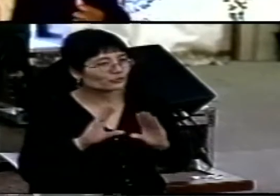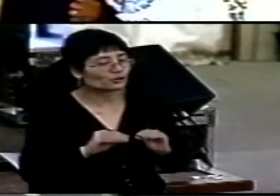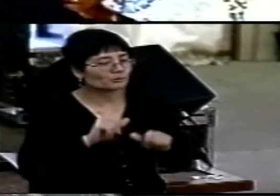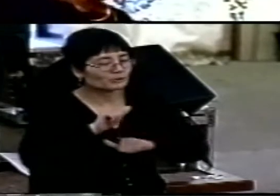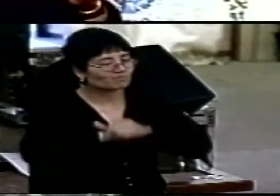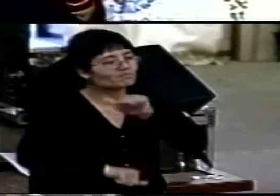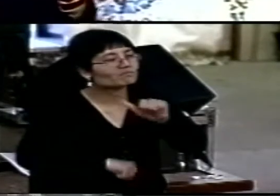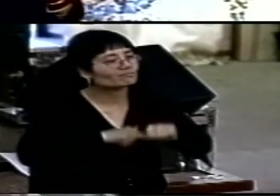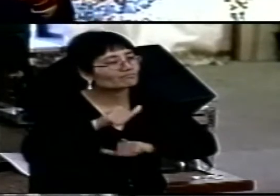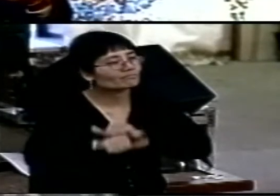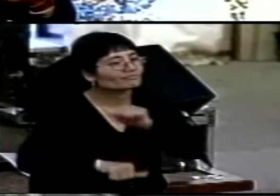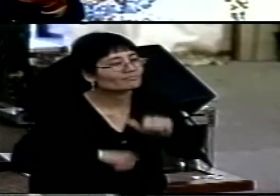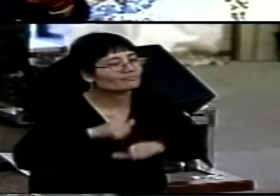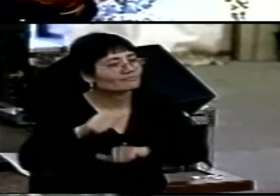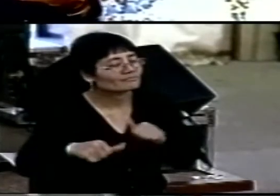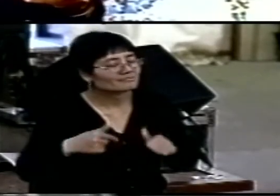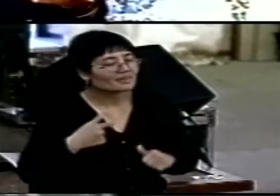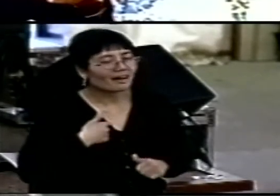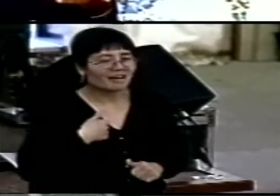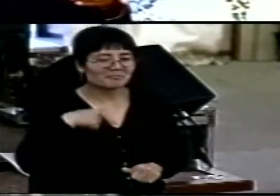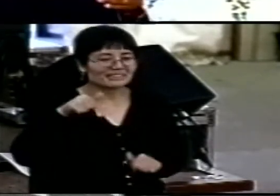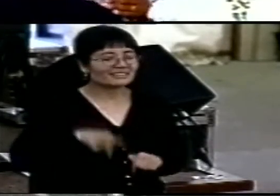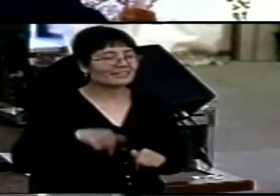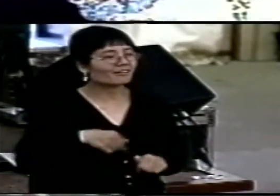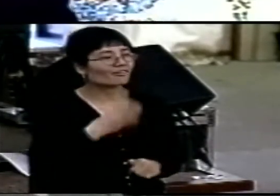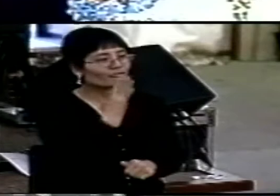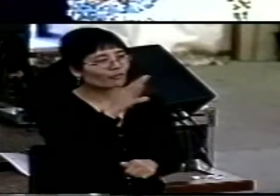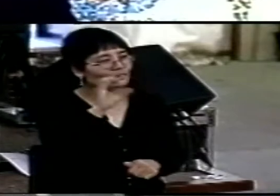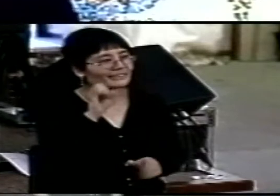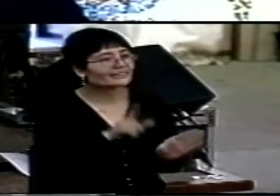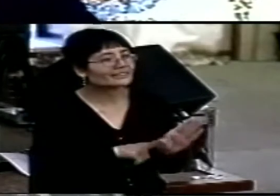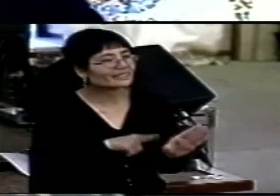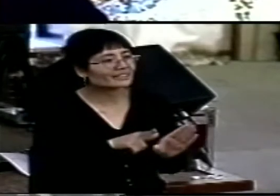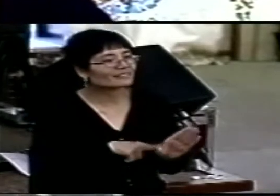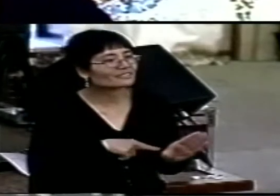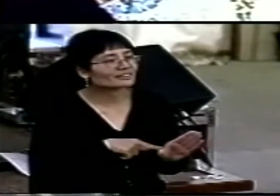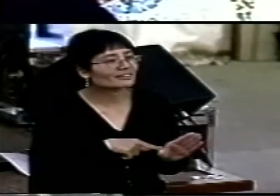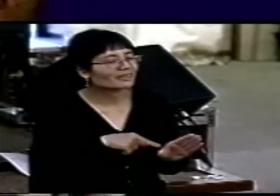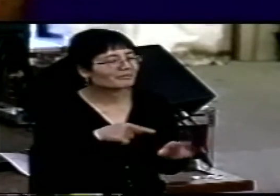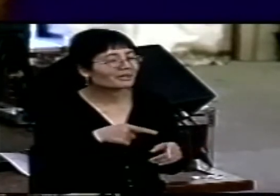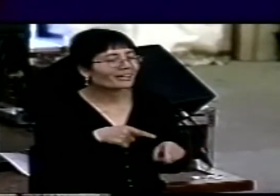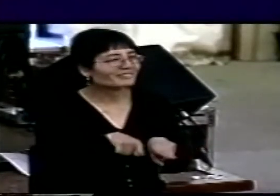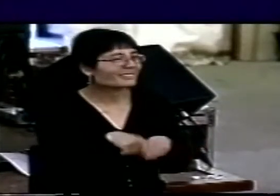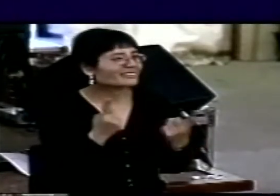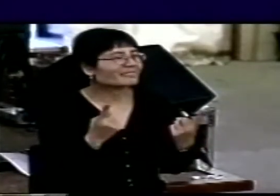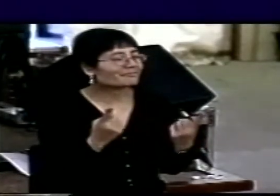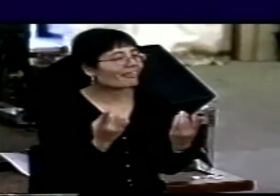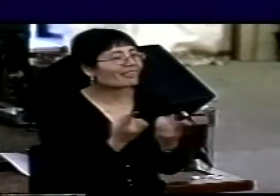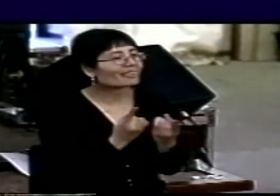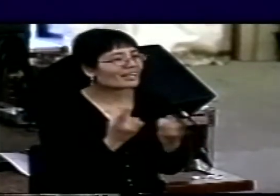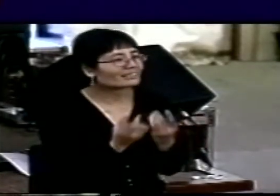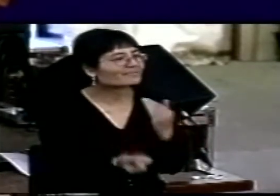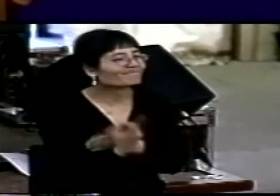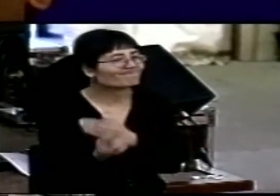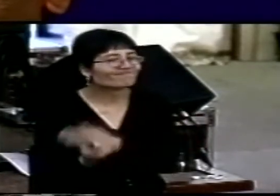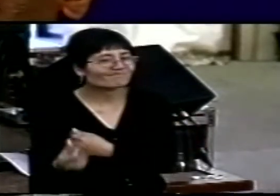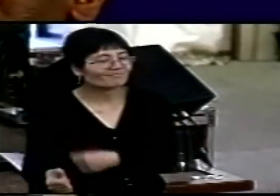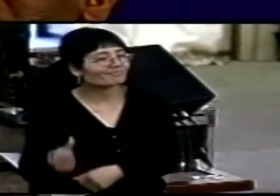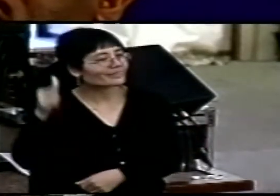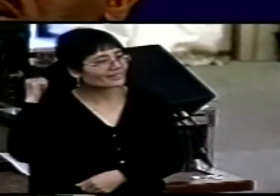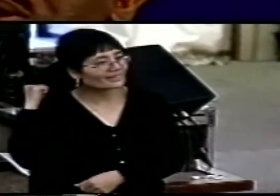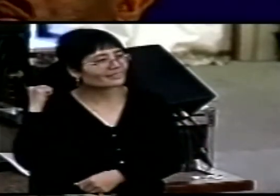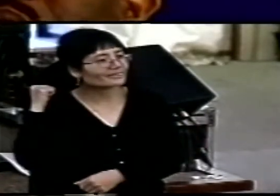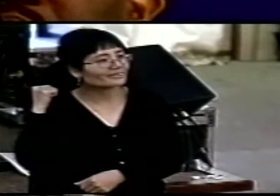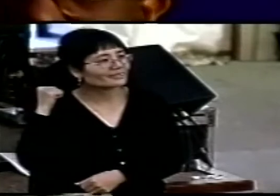which says, I've been here for 40 years and that's not the way we've done it. It may even be the kind of pride